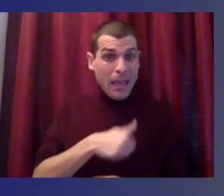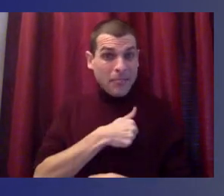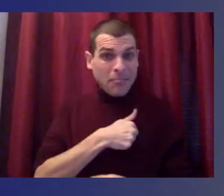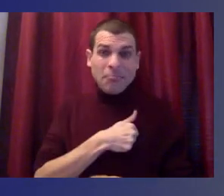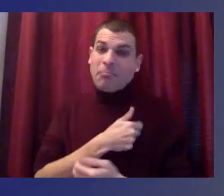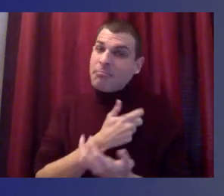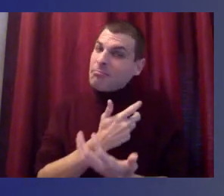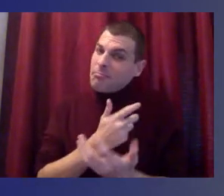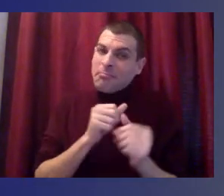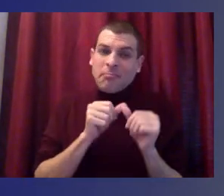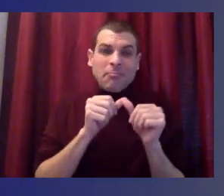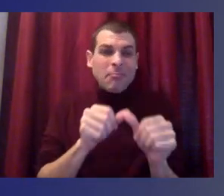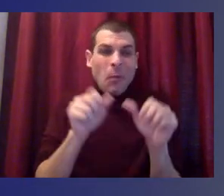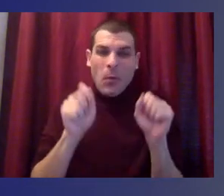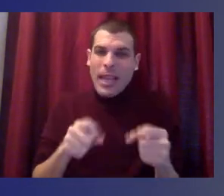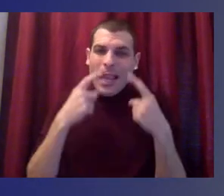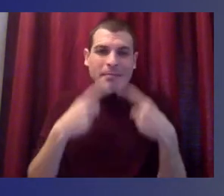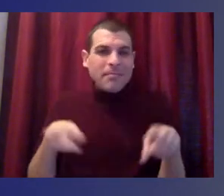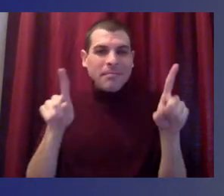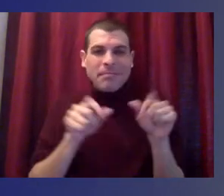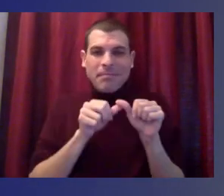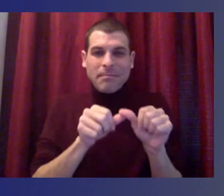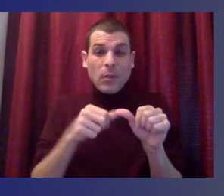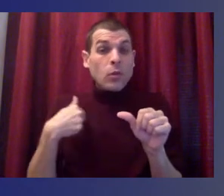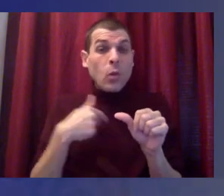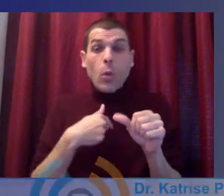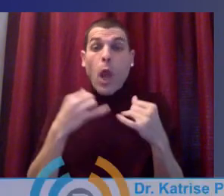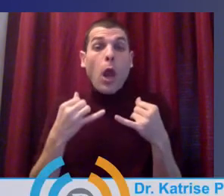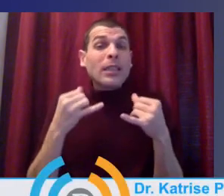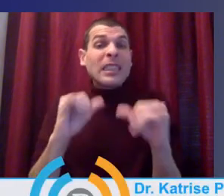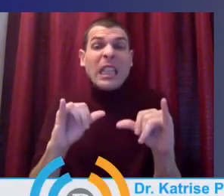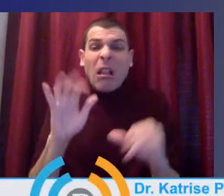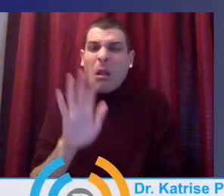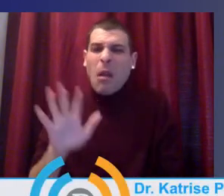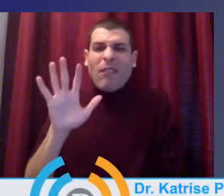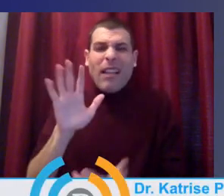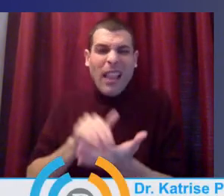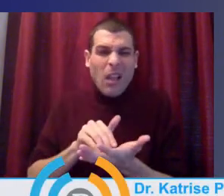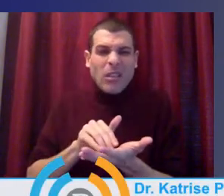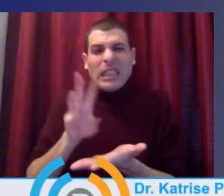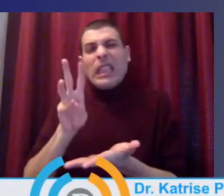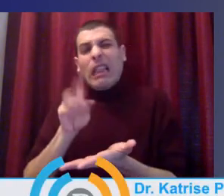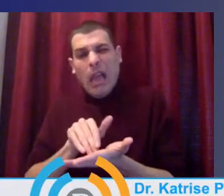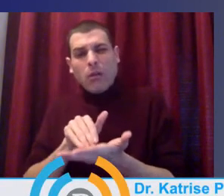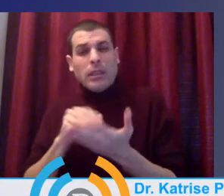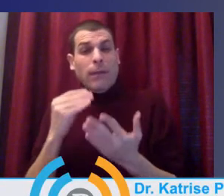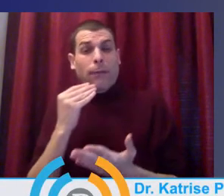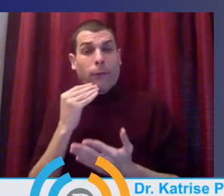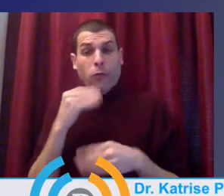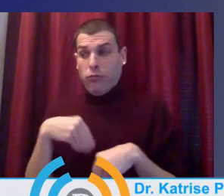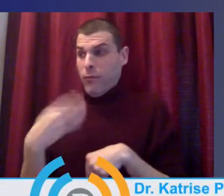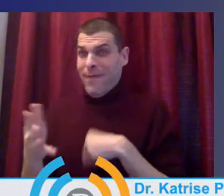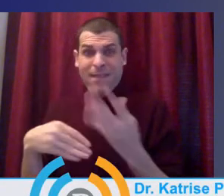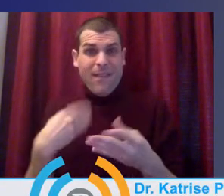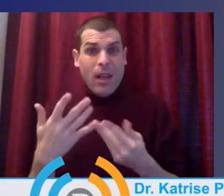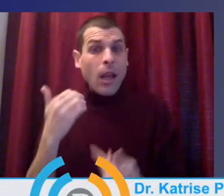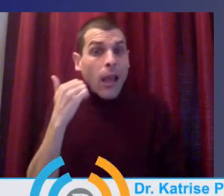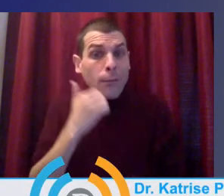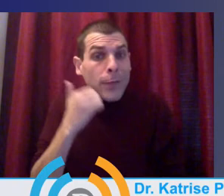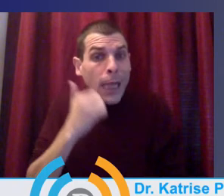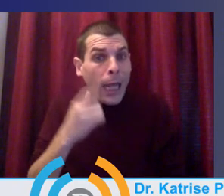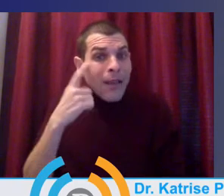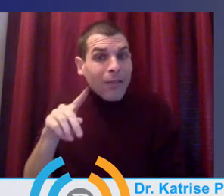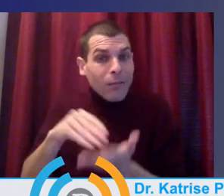food to students. We are distributing about 5,000 to 6,000 meals per day. We look to ensure that our students have